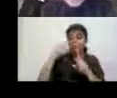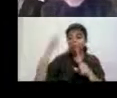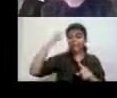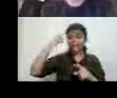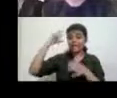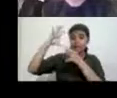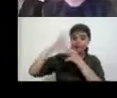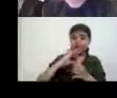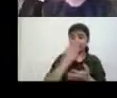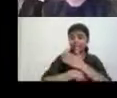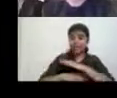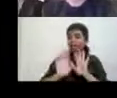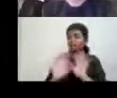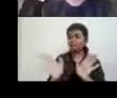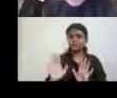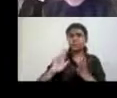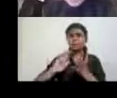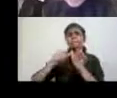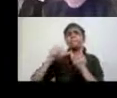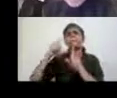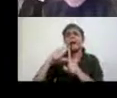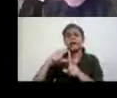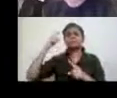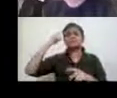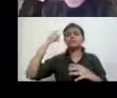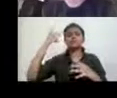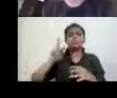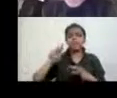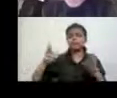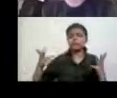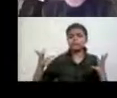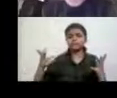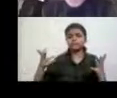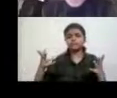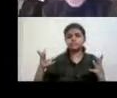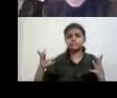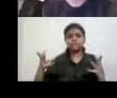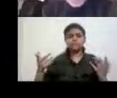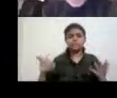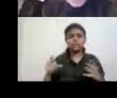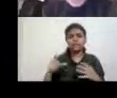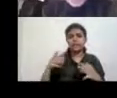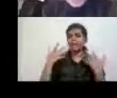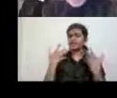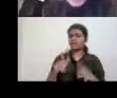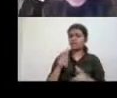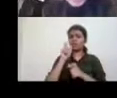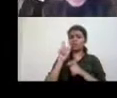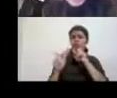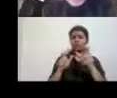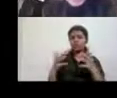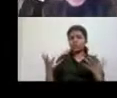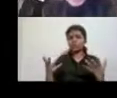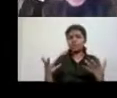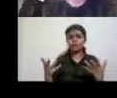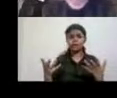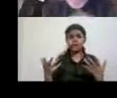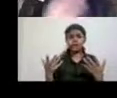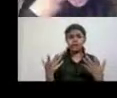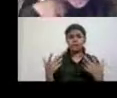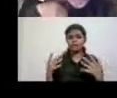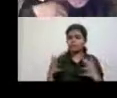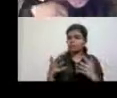but going, you know, mad, using the term mad in the same way that crip is being used as a kind of transgressive term to